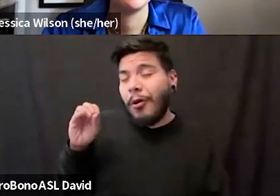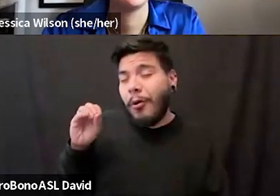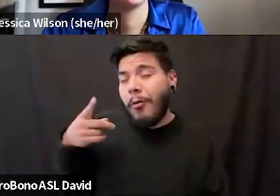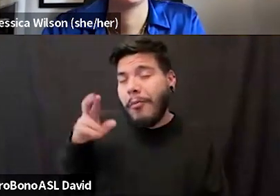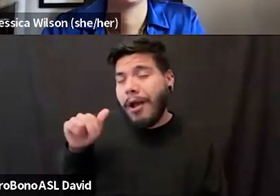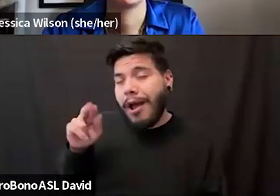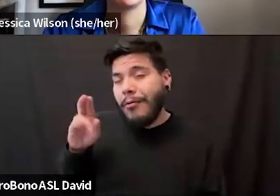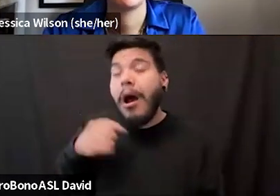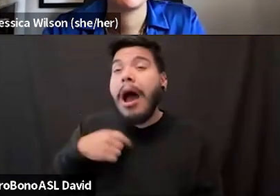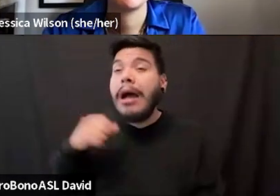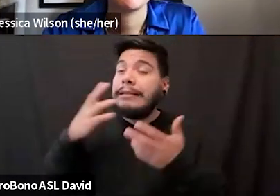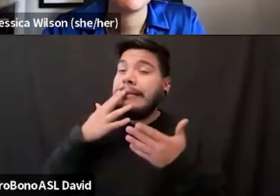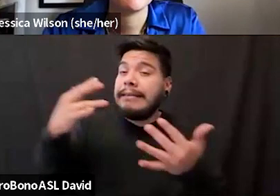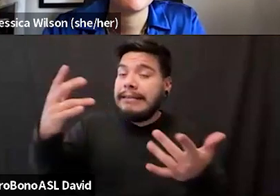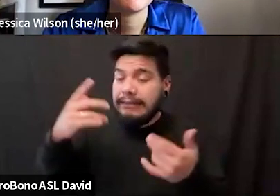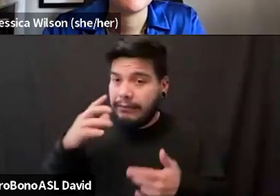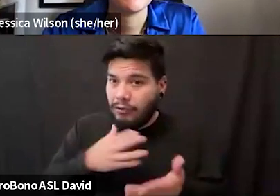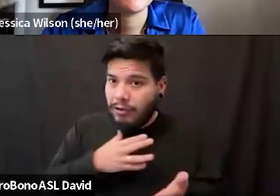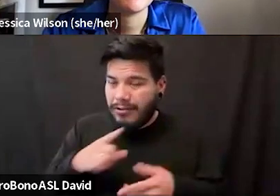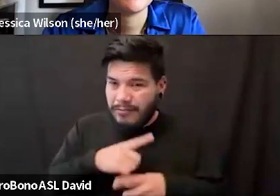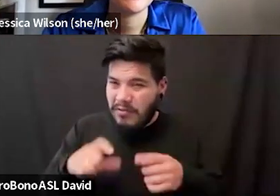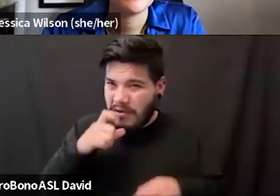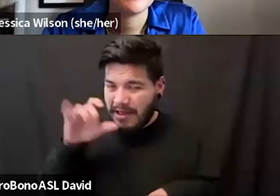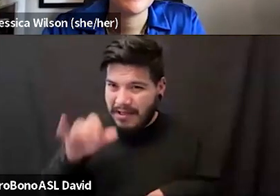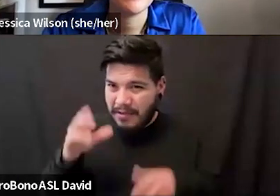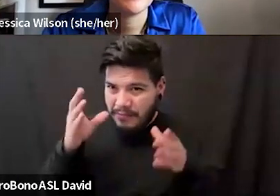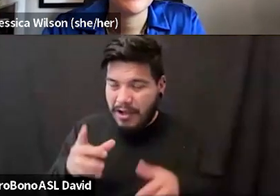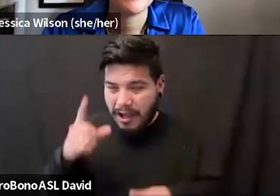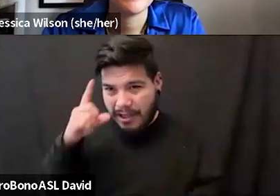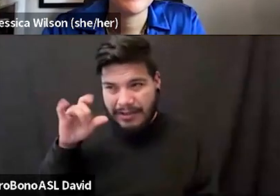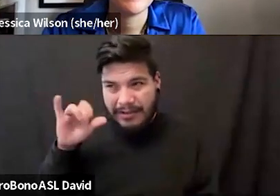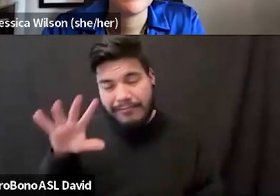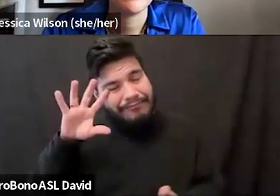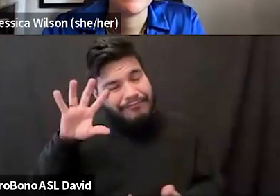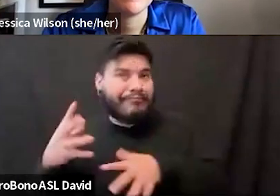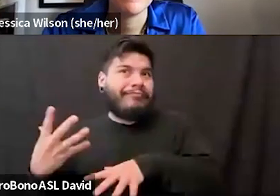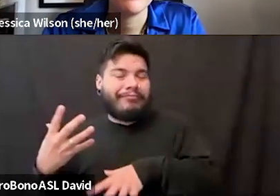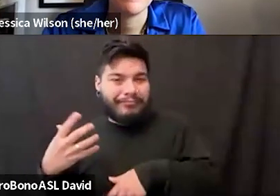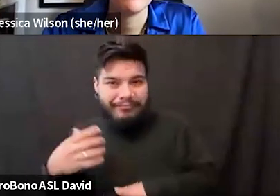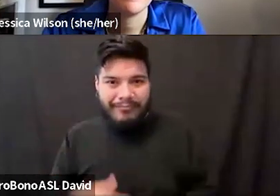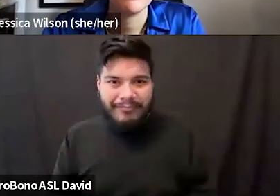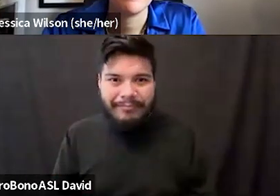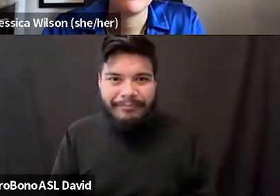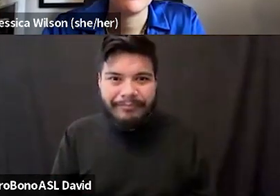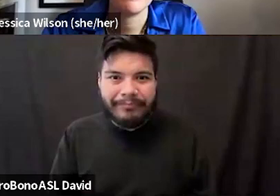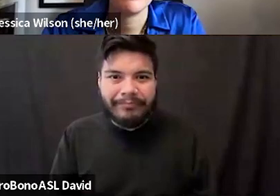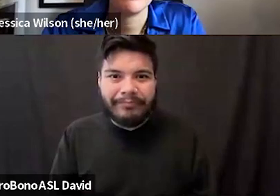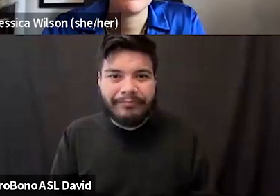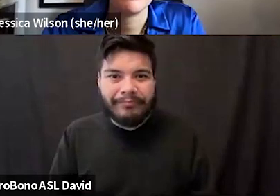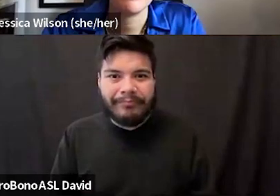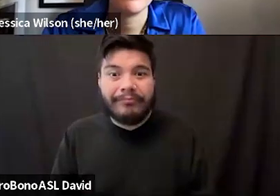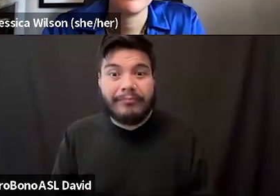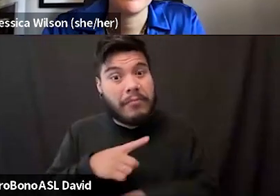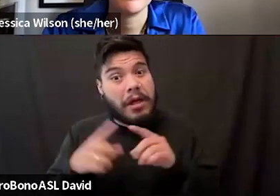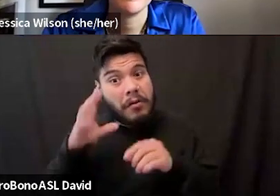church songs, but I'm not, I'm not that person. I feel like that throws them off for a second. But then it's also like, I'll fight you.